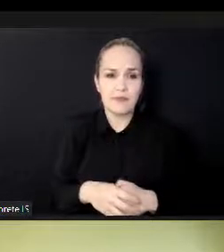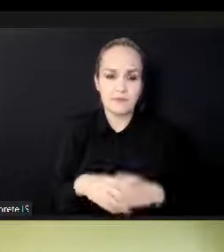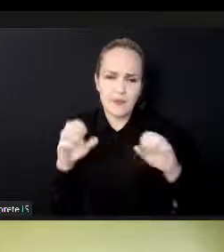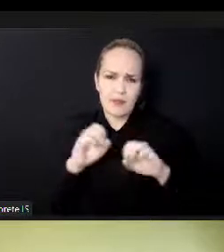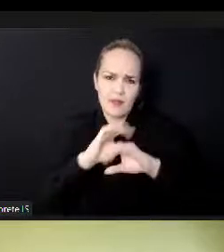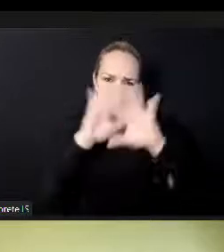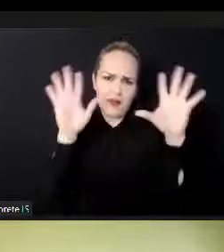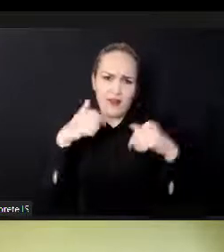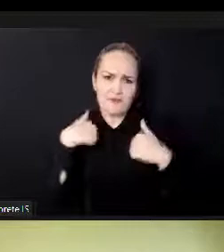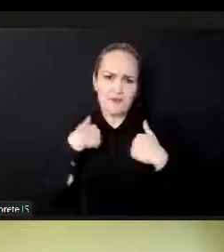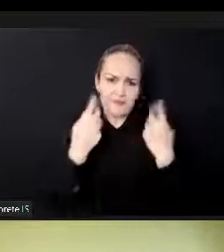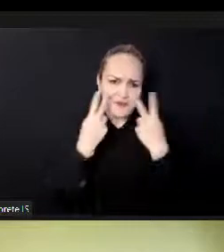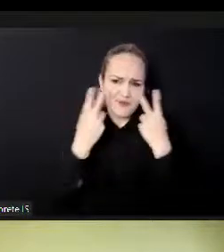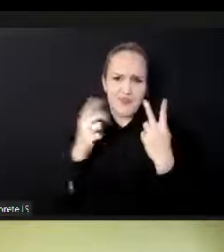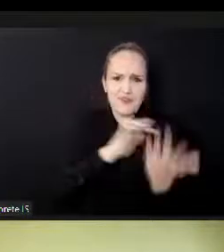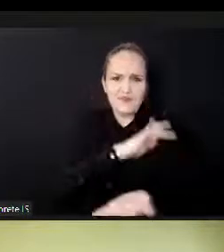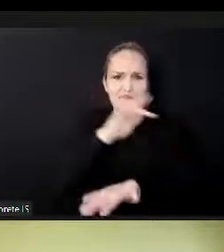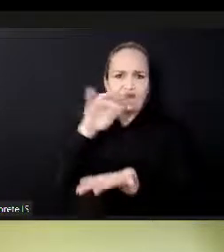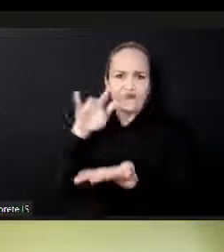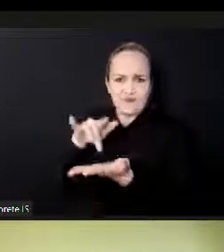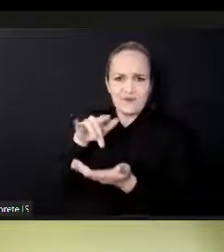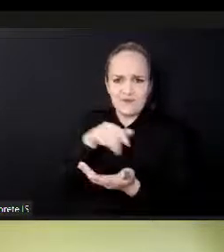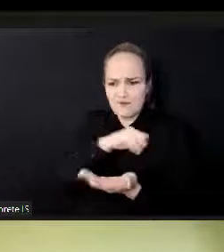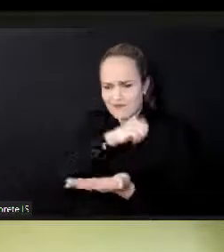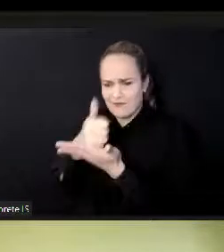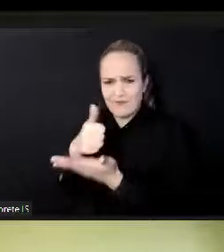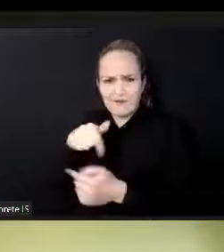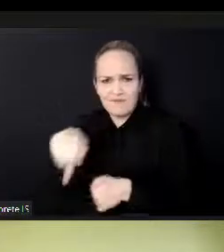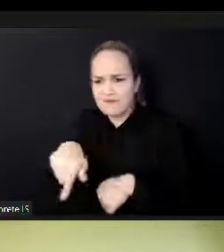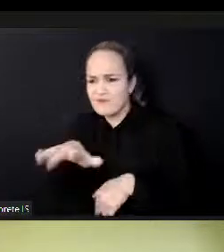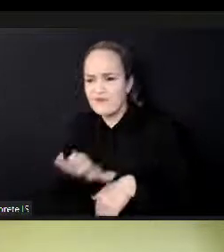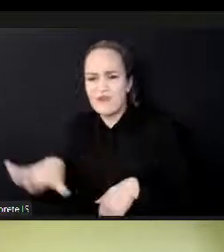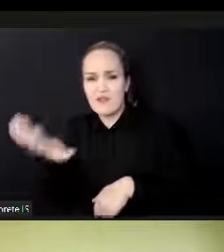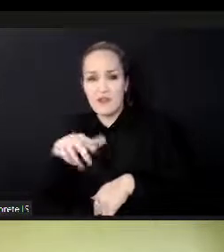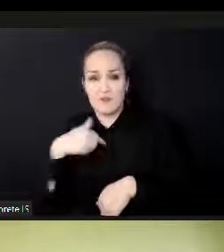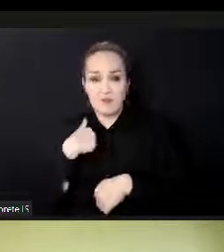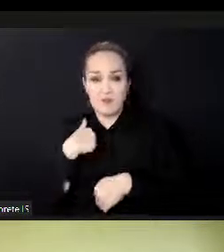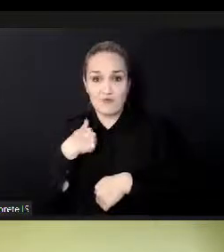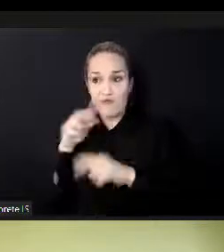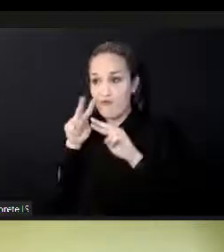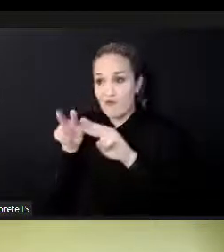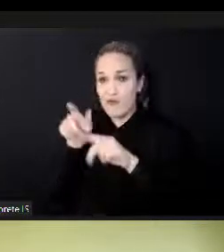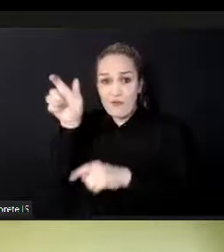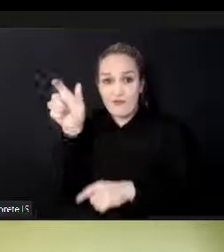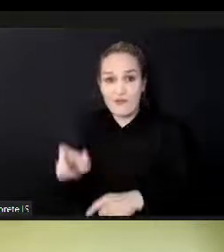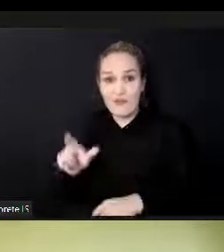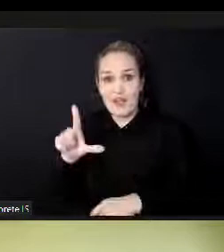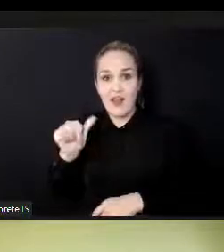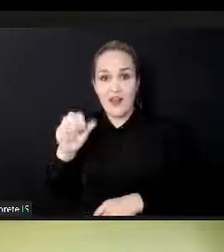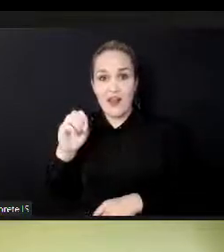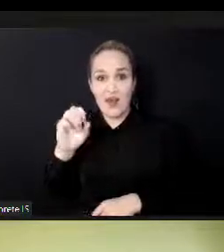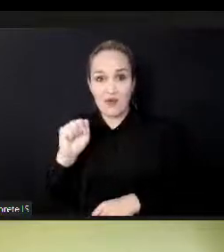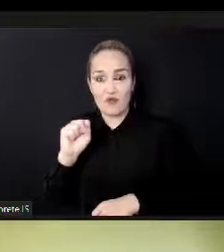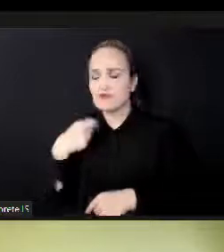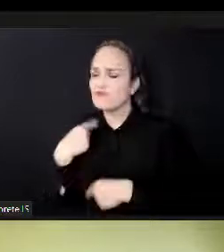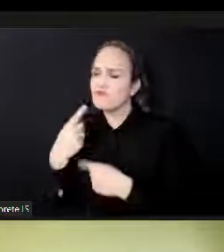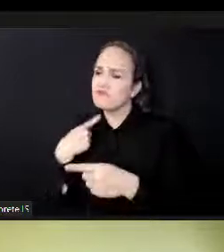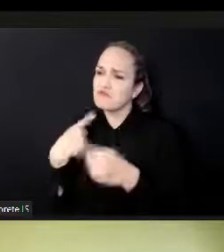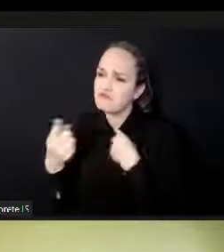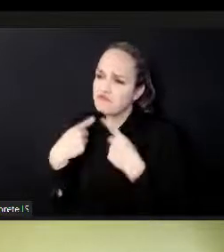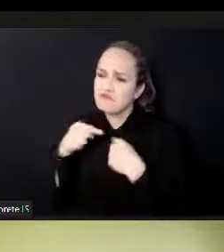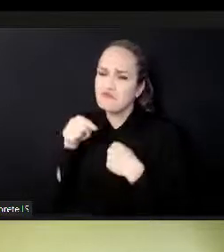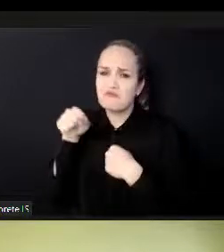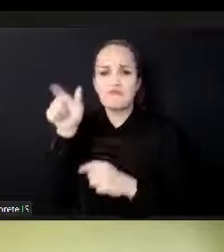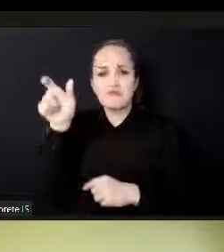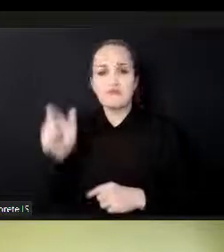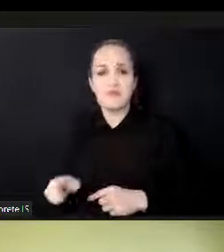London and one of them had a t-shirt that said Lagos entertainment capital of Africa. And, you know, I can't disagree with that. And then he's like, we're the same as London